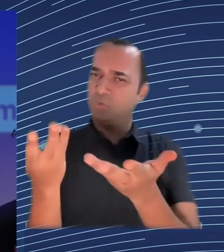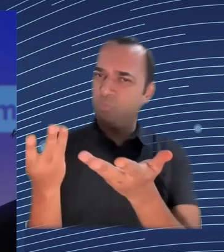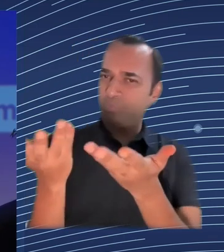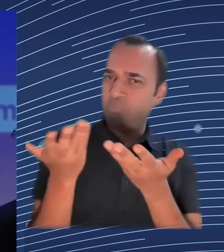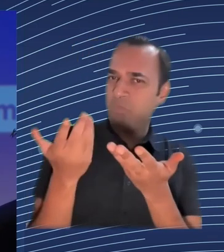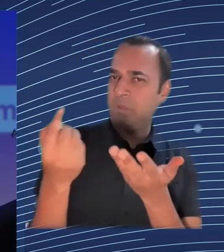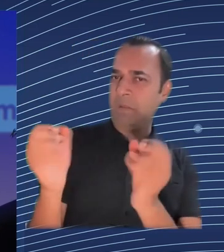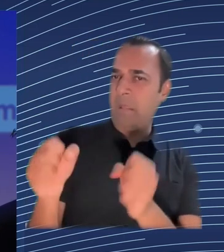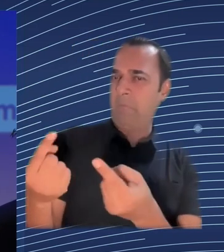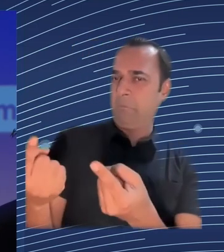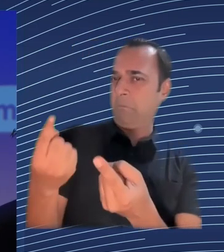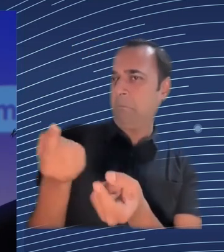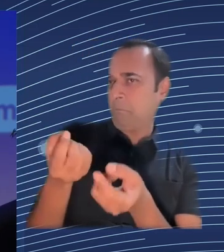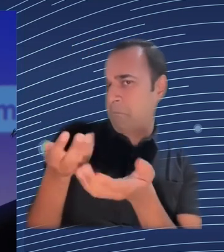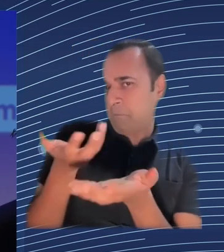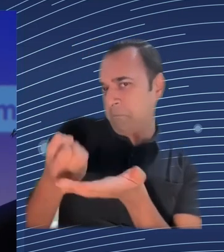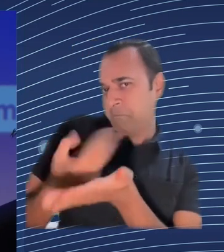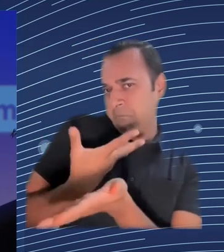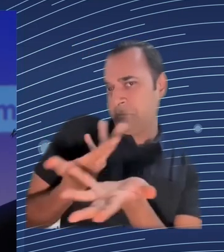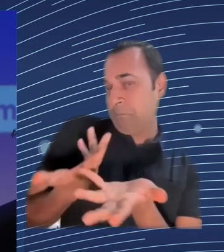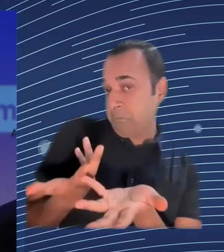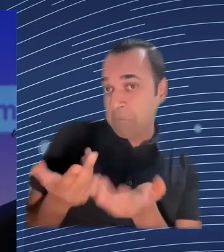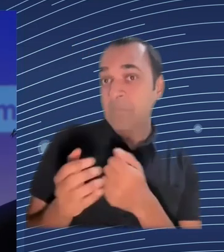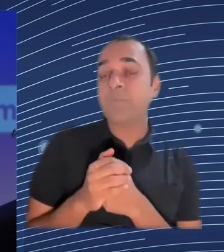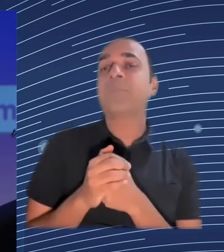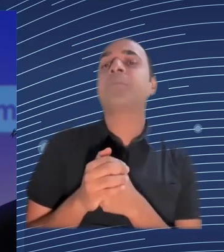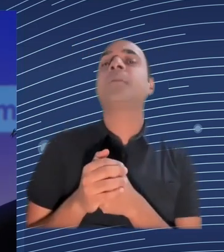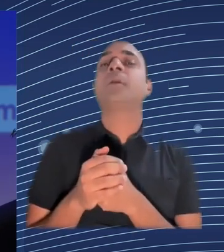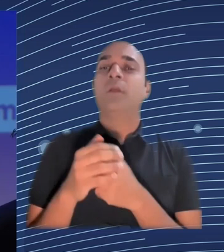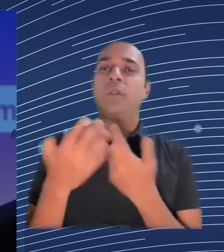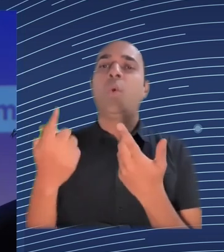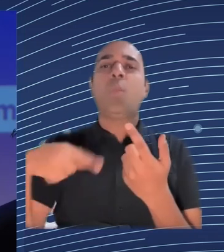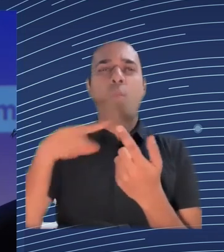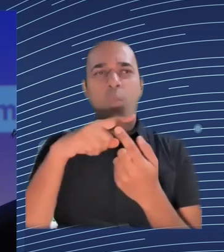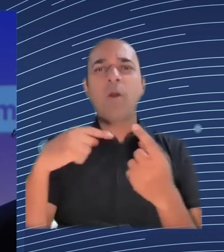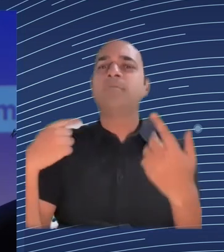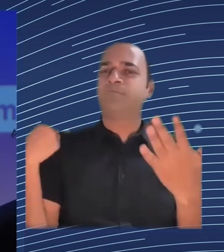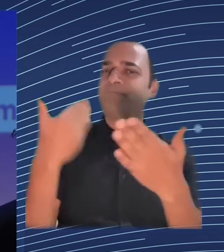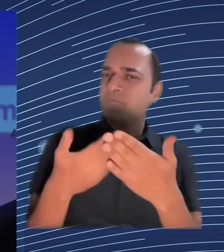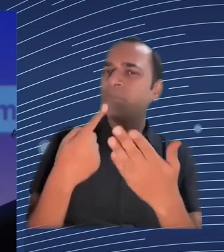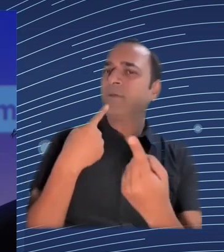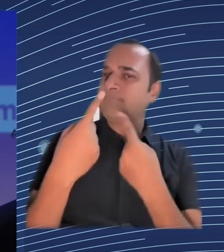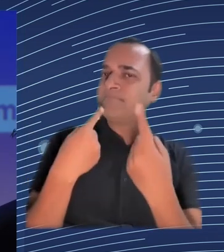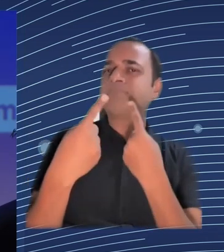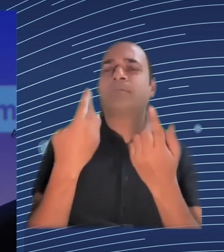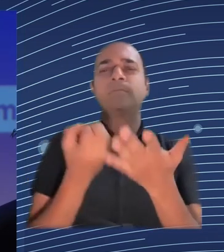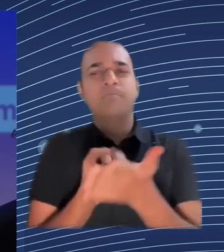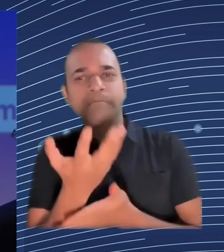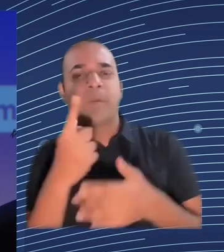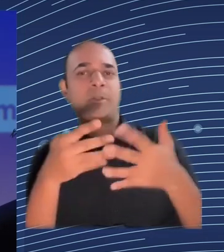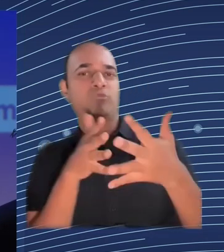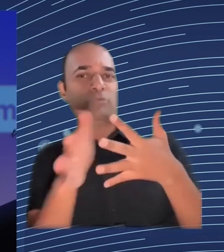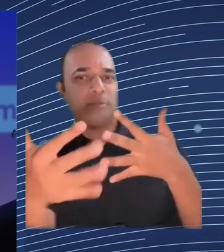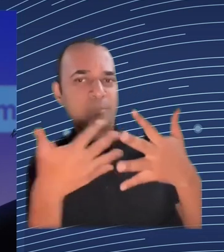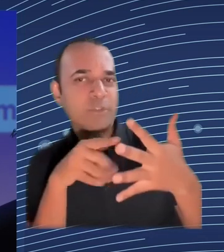Human Rights in the relevant case law of Barbulescu they say that to monitor workers data you have